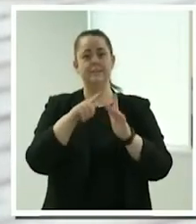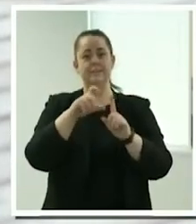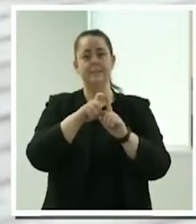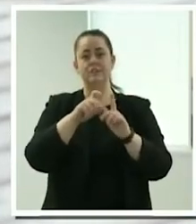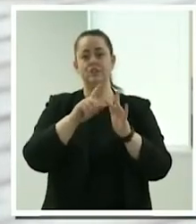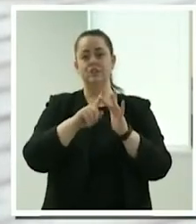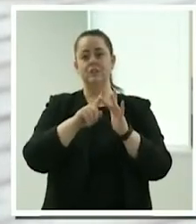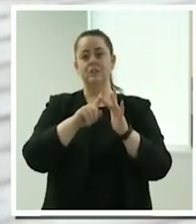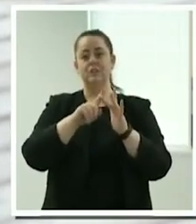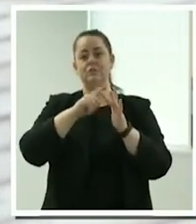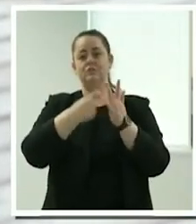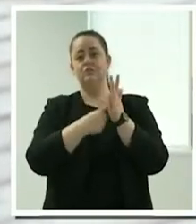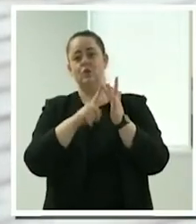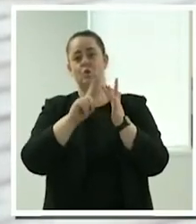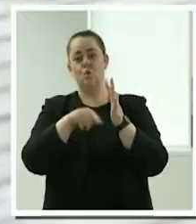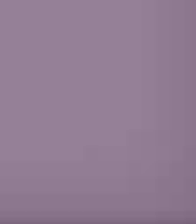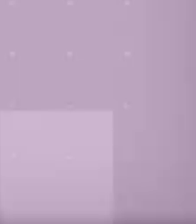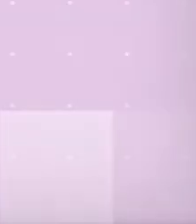Yanu, bye.